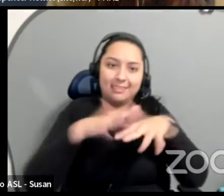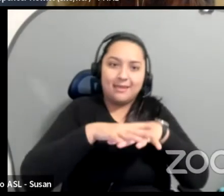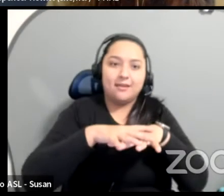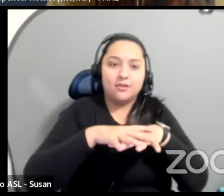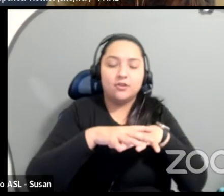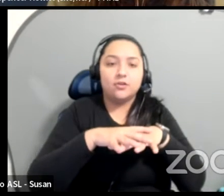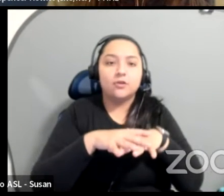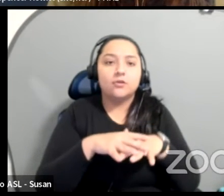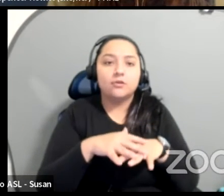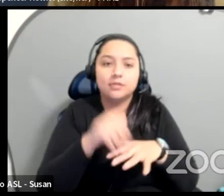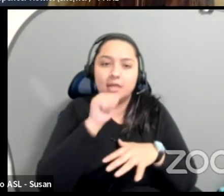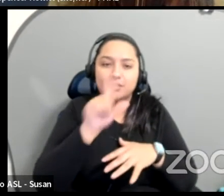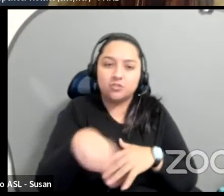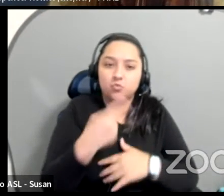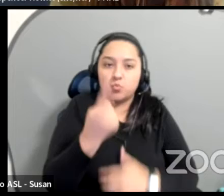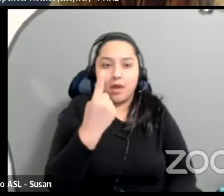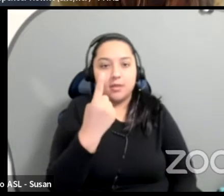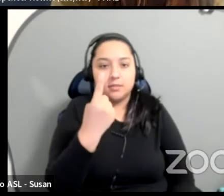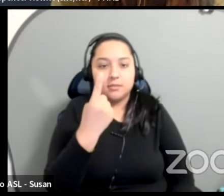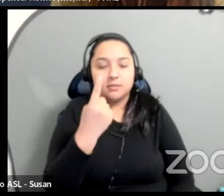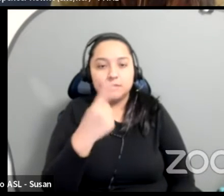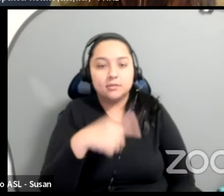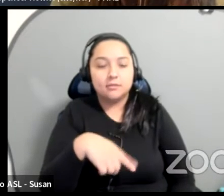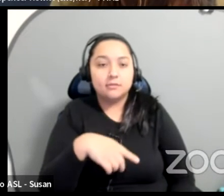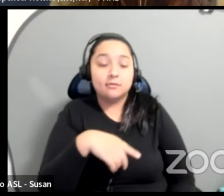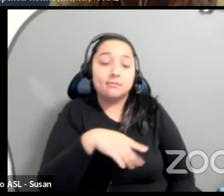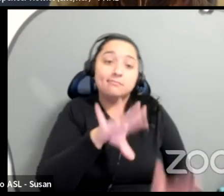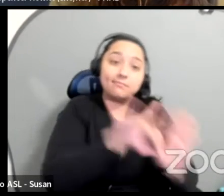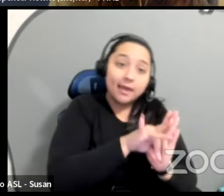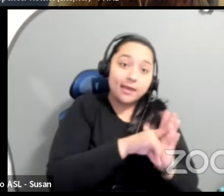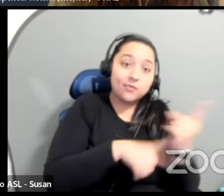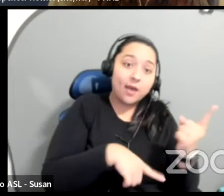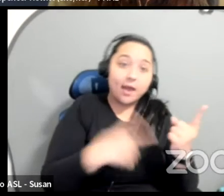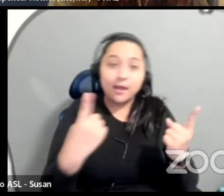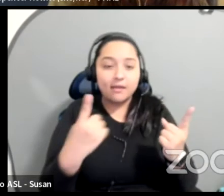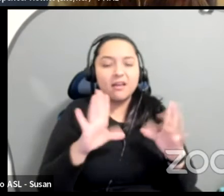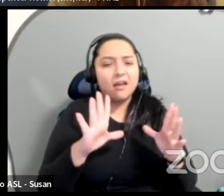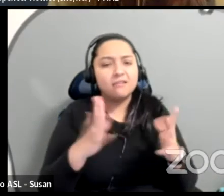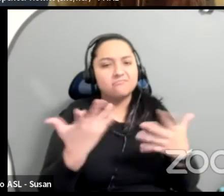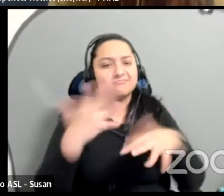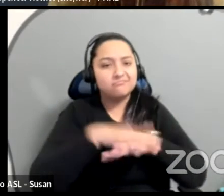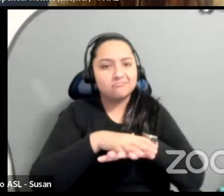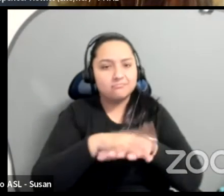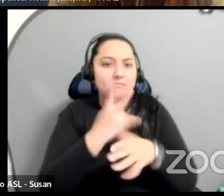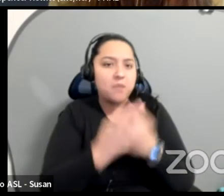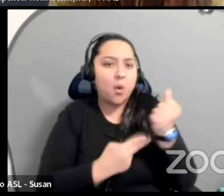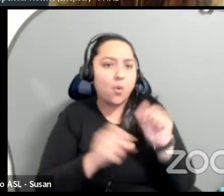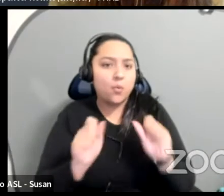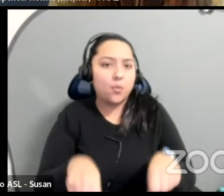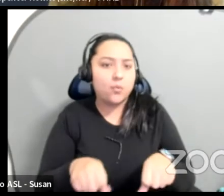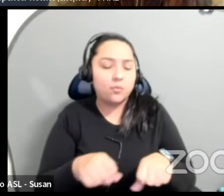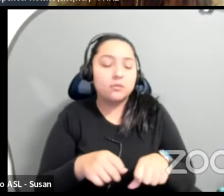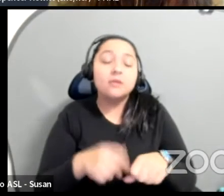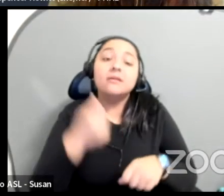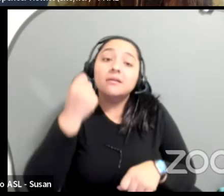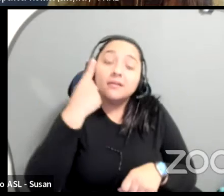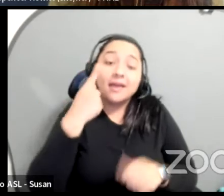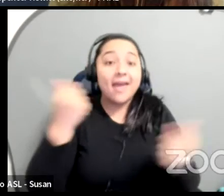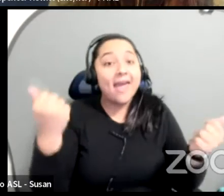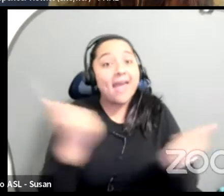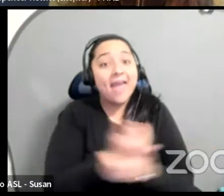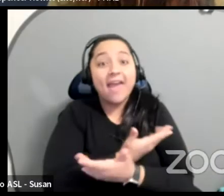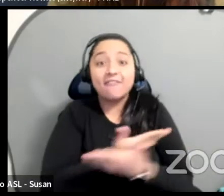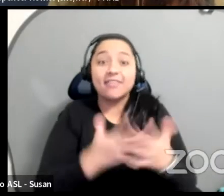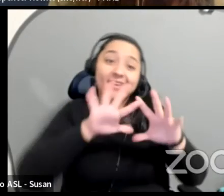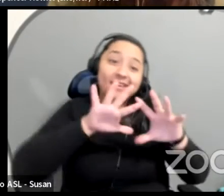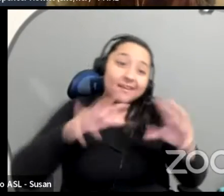a 3d way of thinking, you know, it's not just this or that. Um, and you're not going to be able to do everything. I'm already going to say